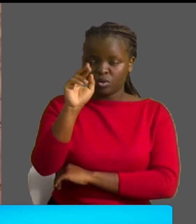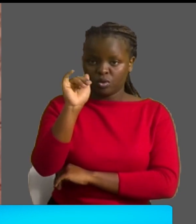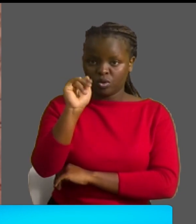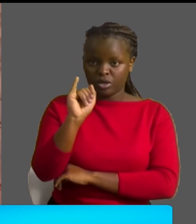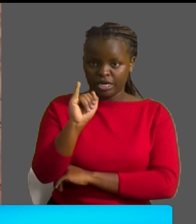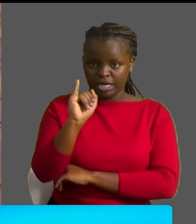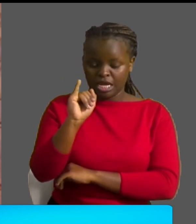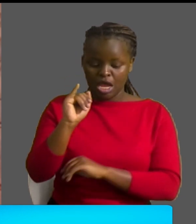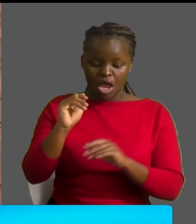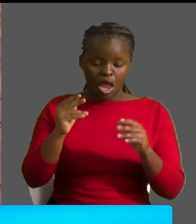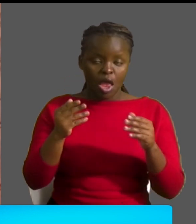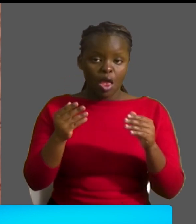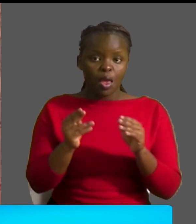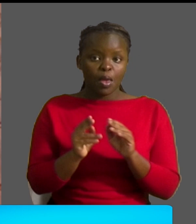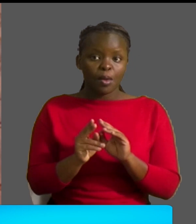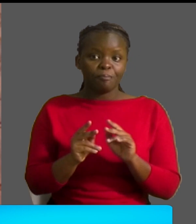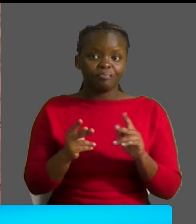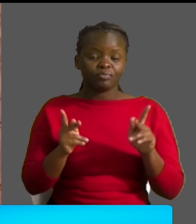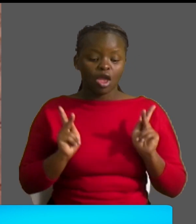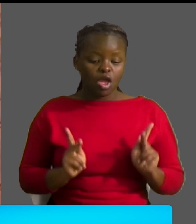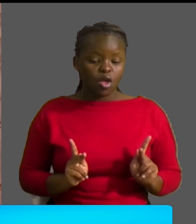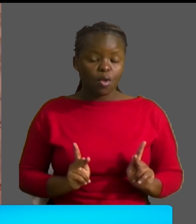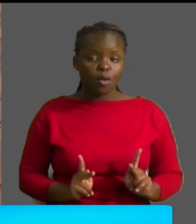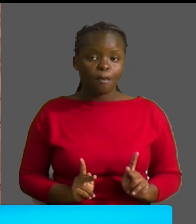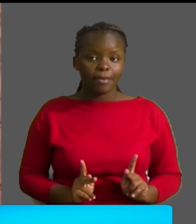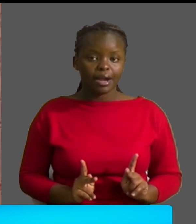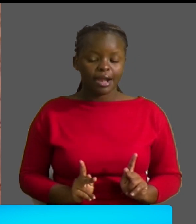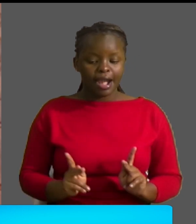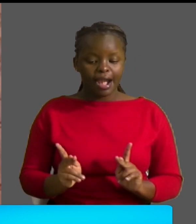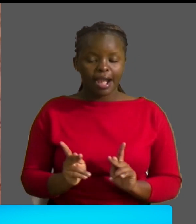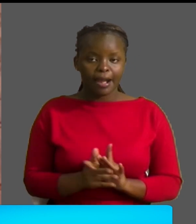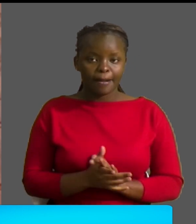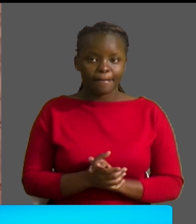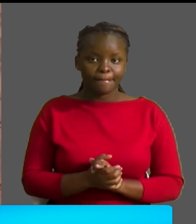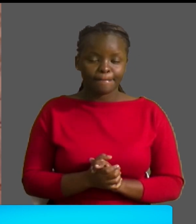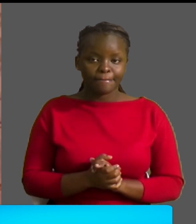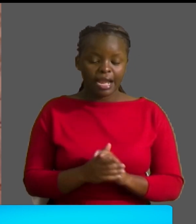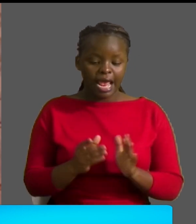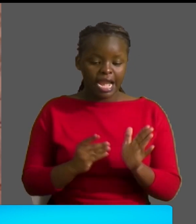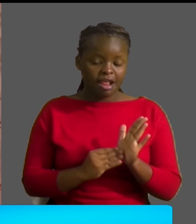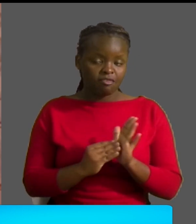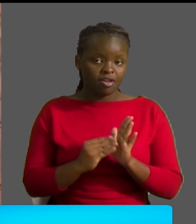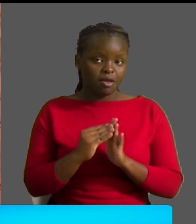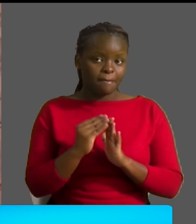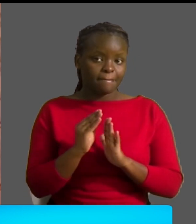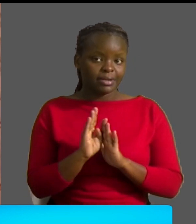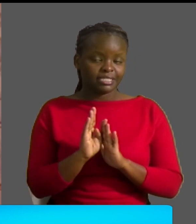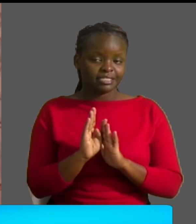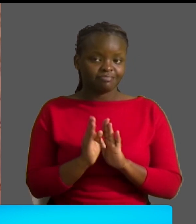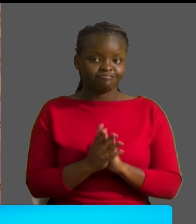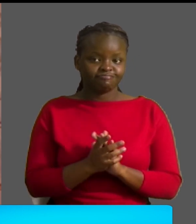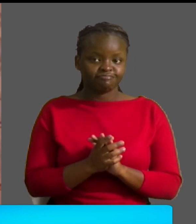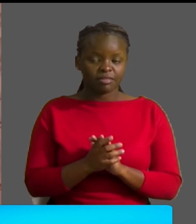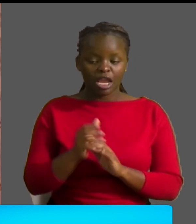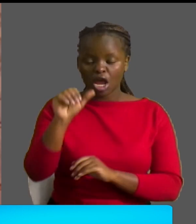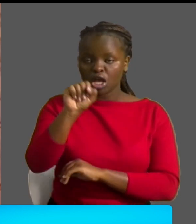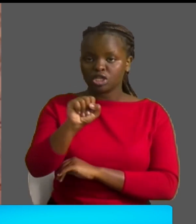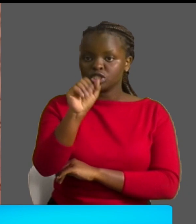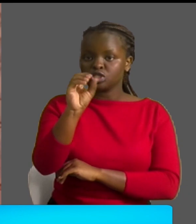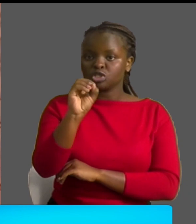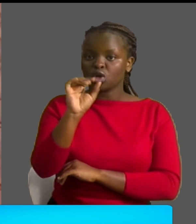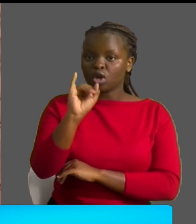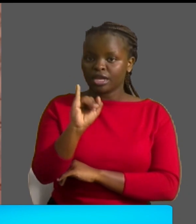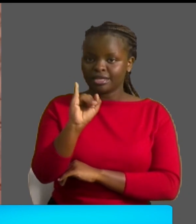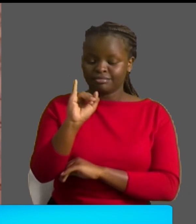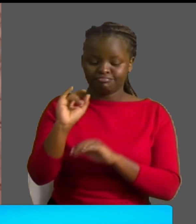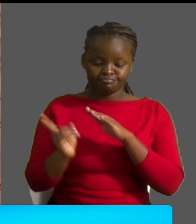Development. Madam Stella Soy Langat, Ministry of Gender,